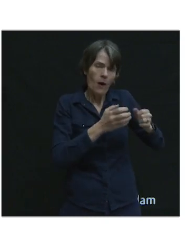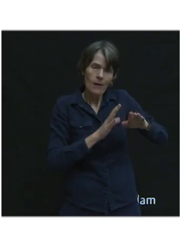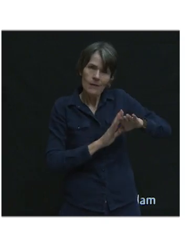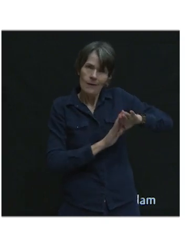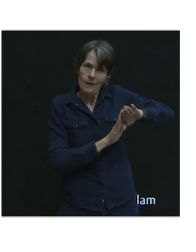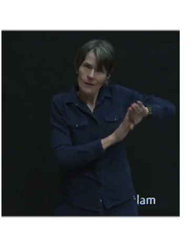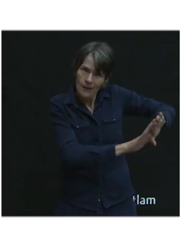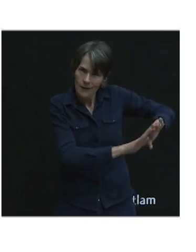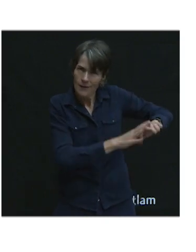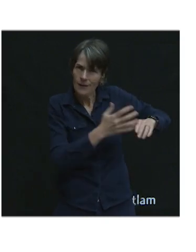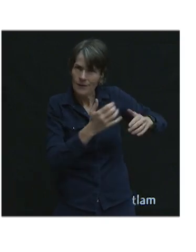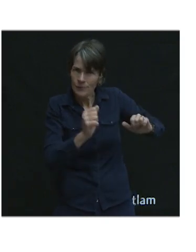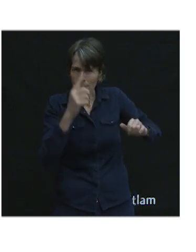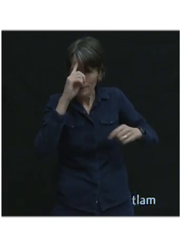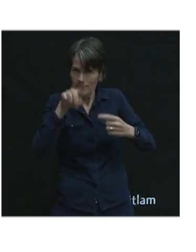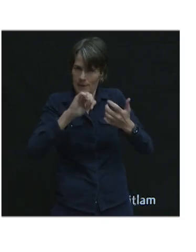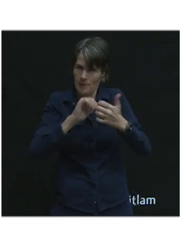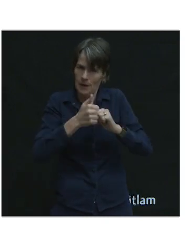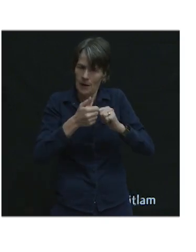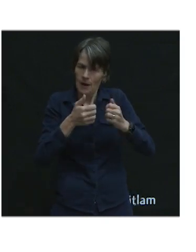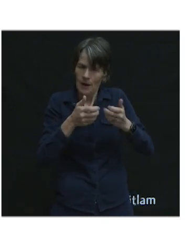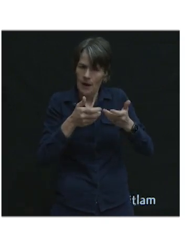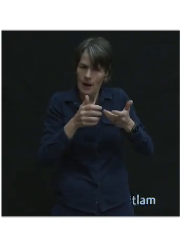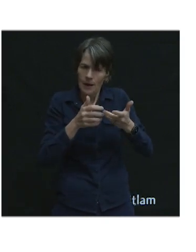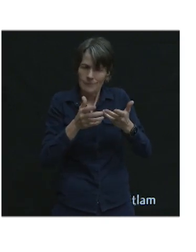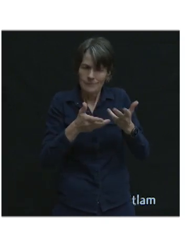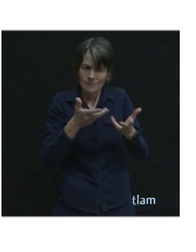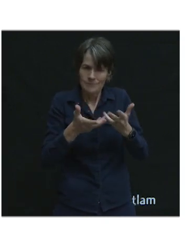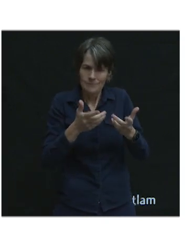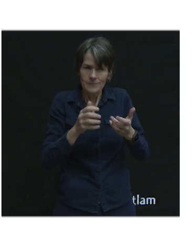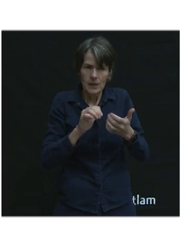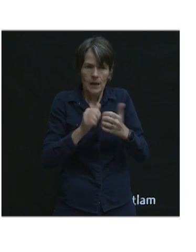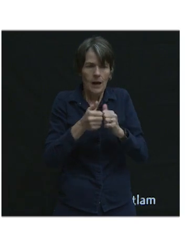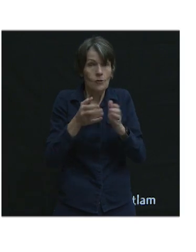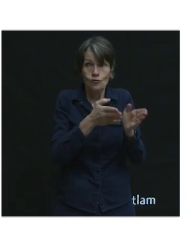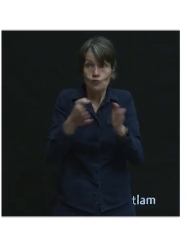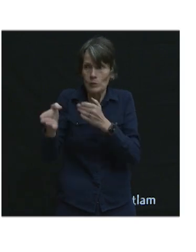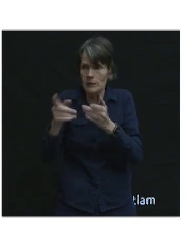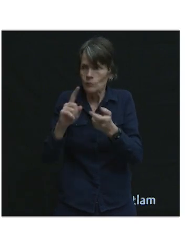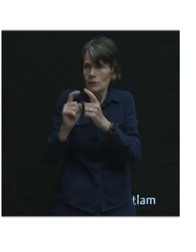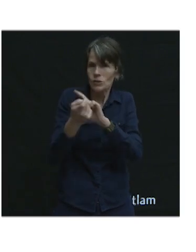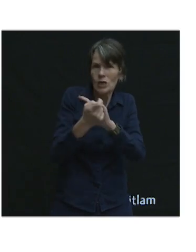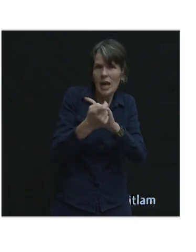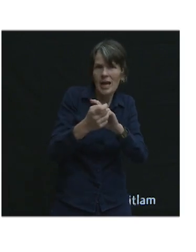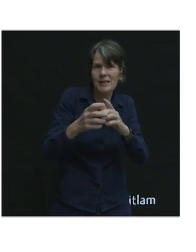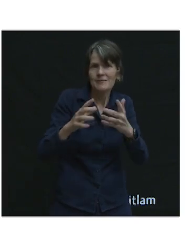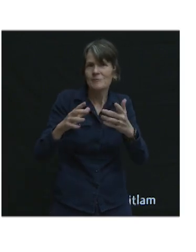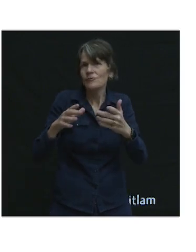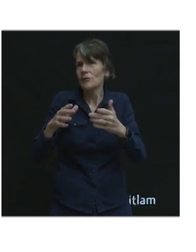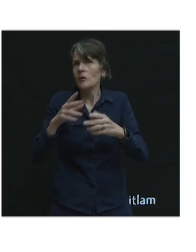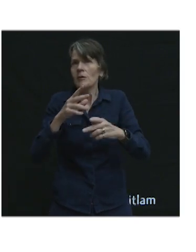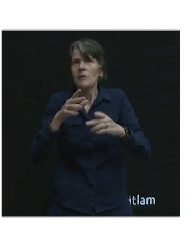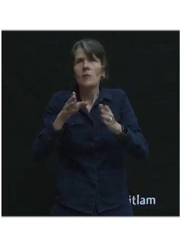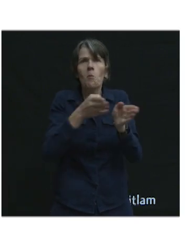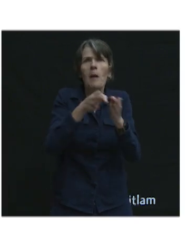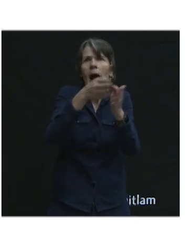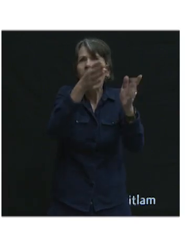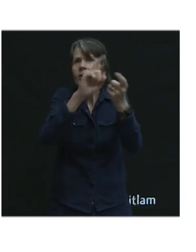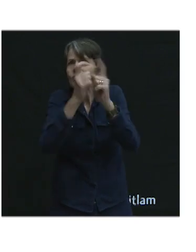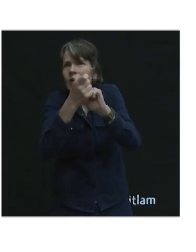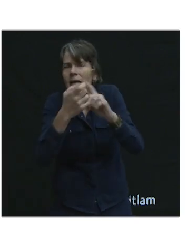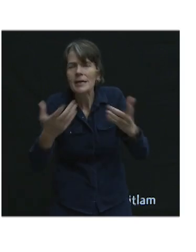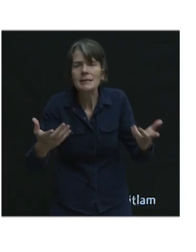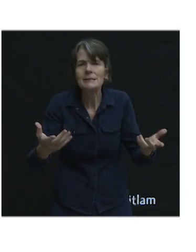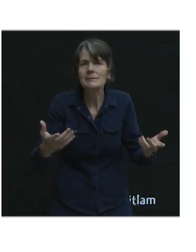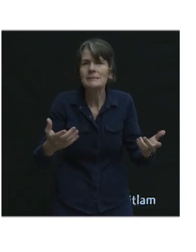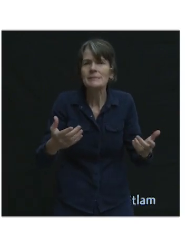you know, again, thinking about the different kinds of ways that the streets are going to take shape in this kind of transformation. Thinking again, you know,